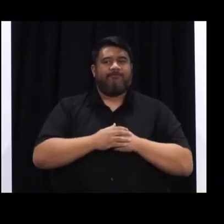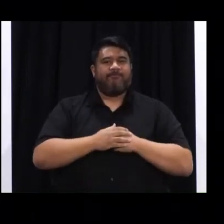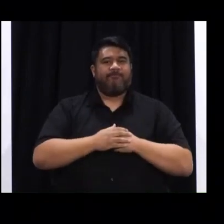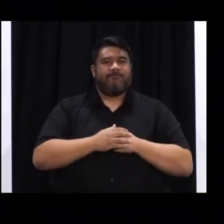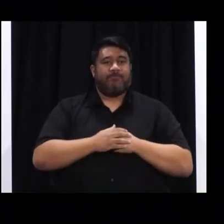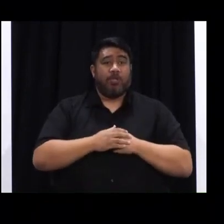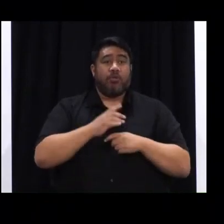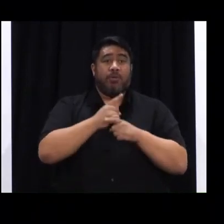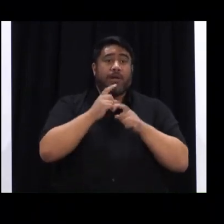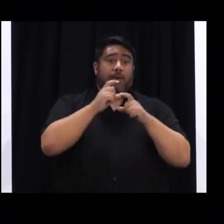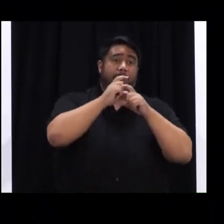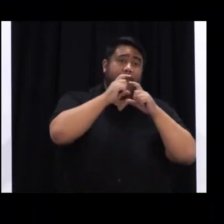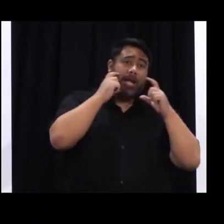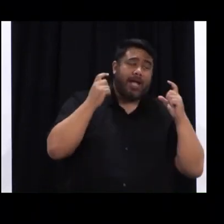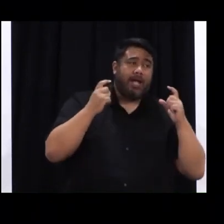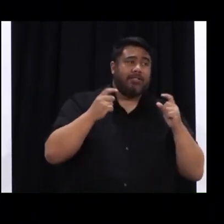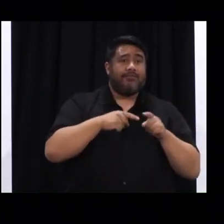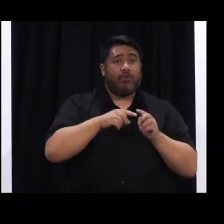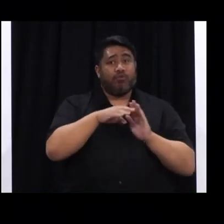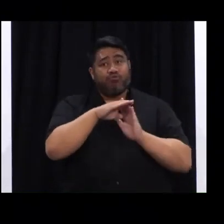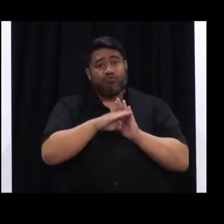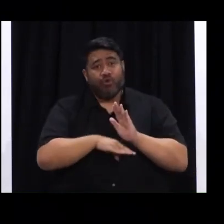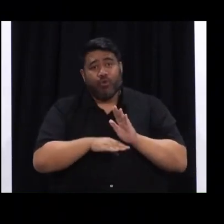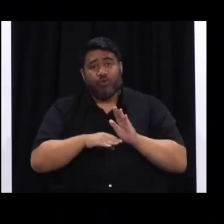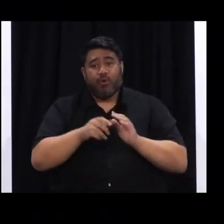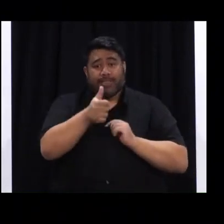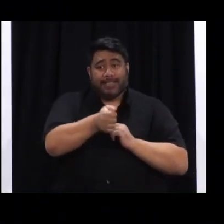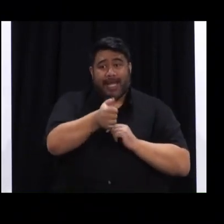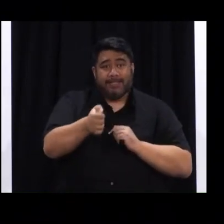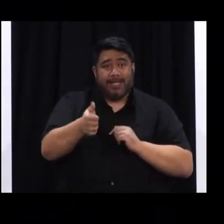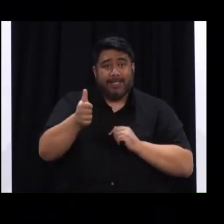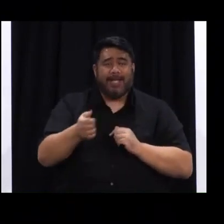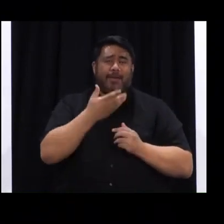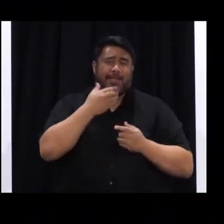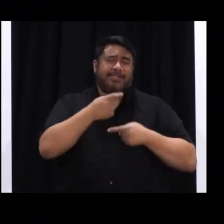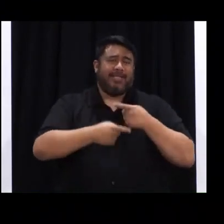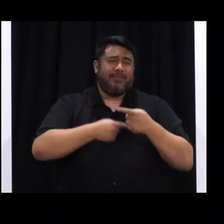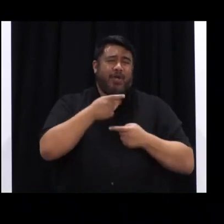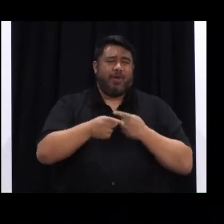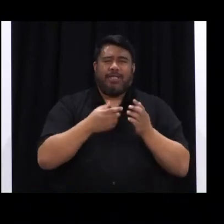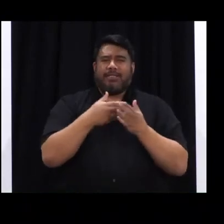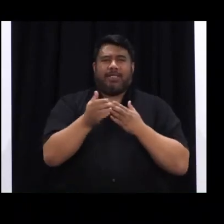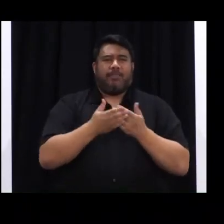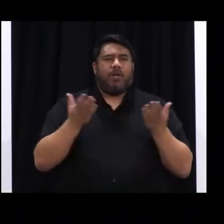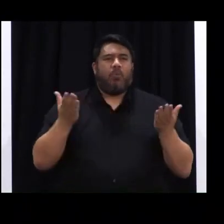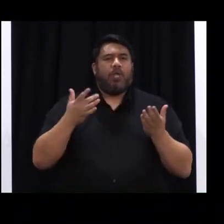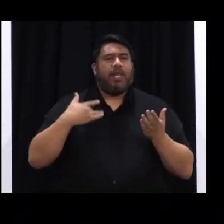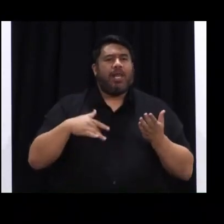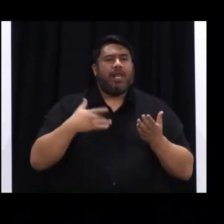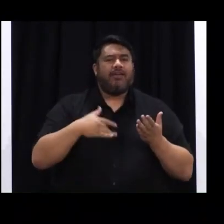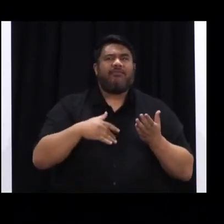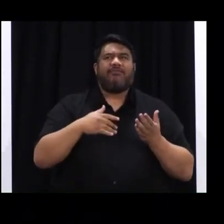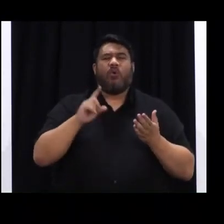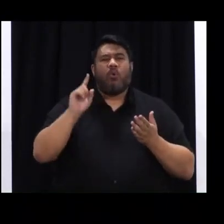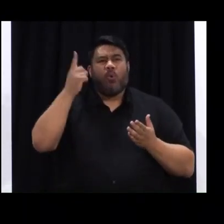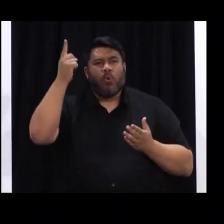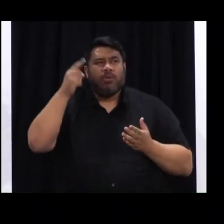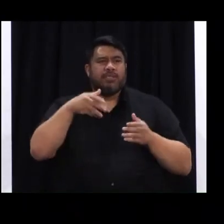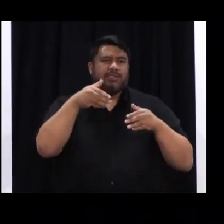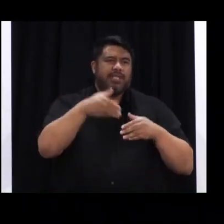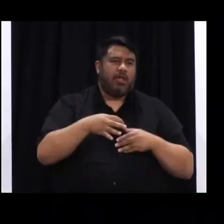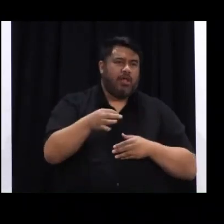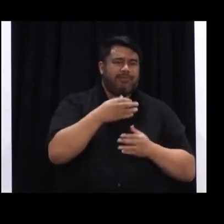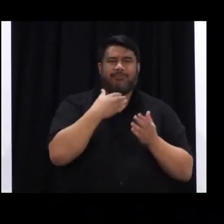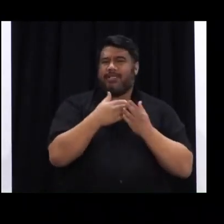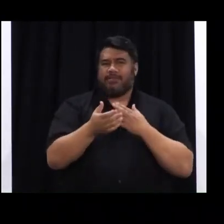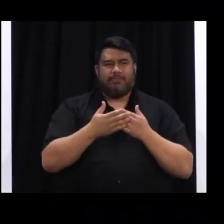wearing, and sticking to the rules and guidelines, no matter where you are in the country. As Dr Bloomfield has said, even with some parts